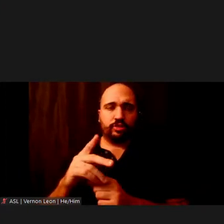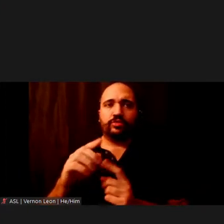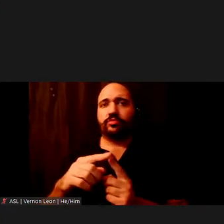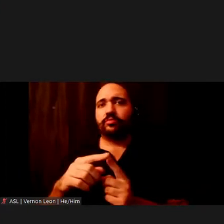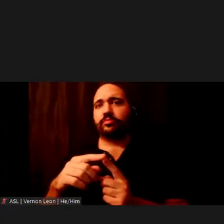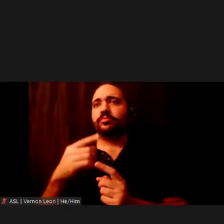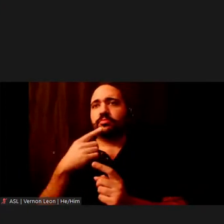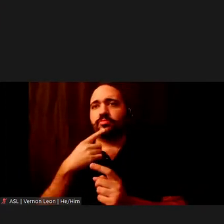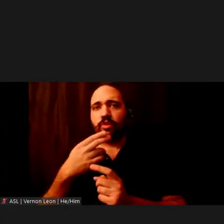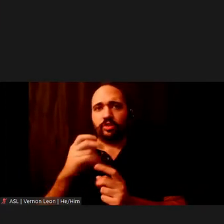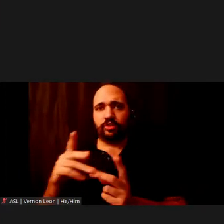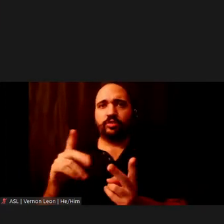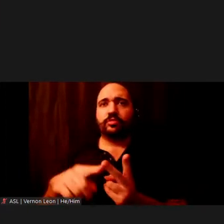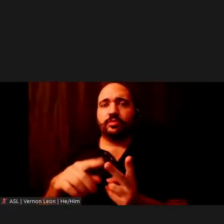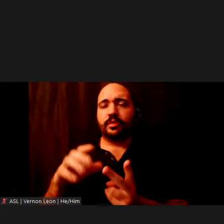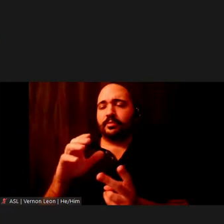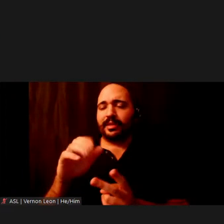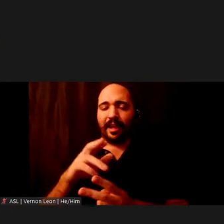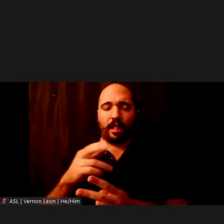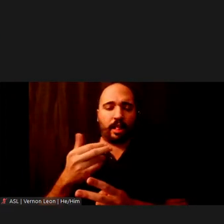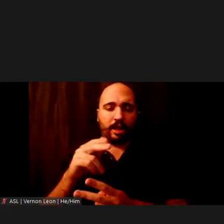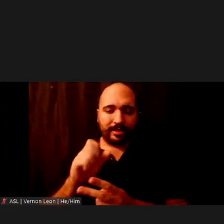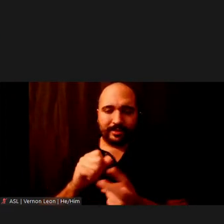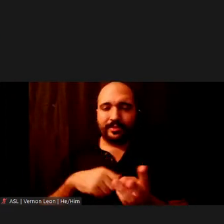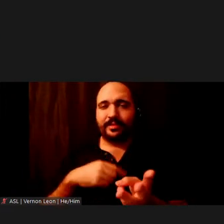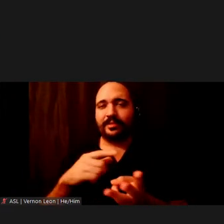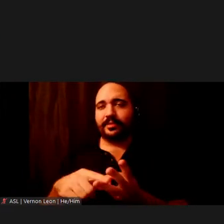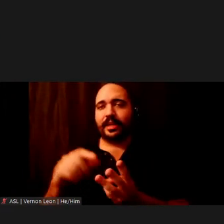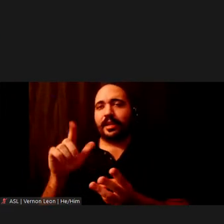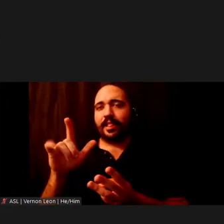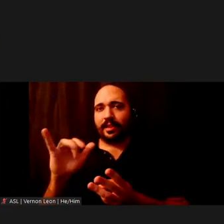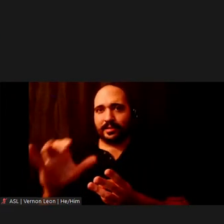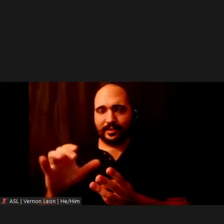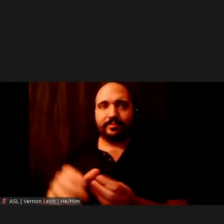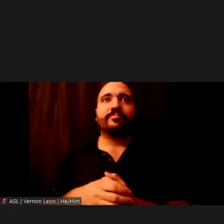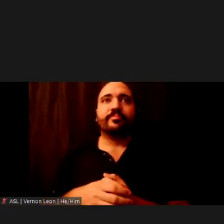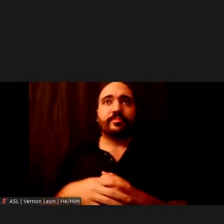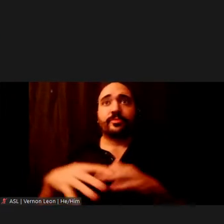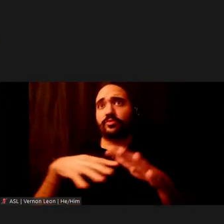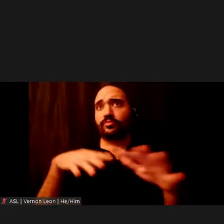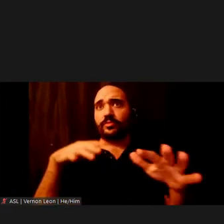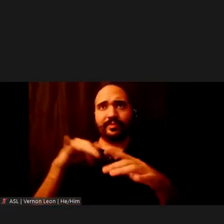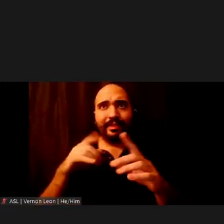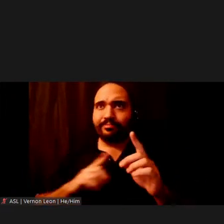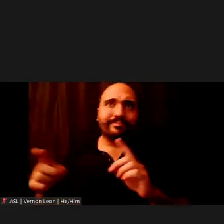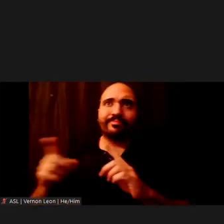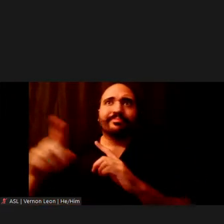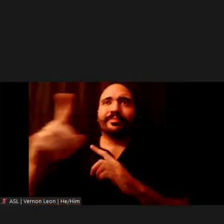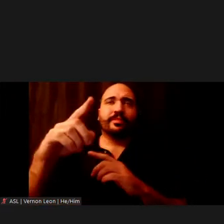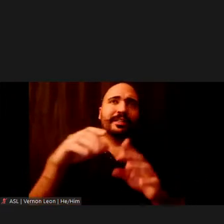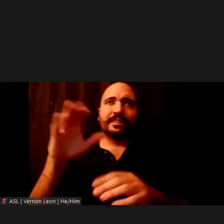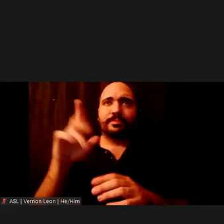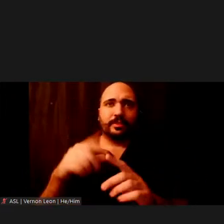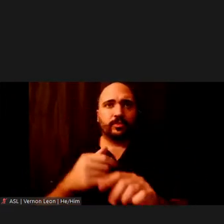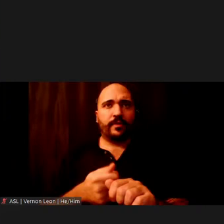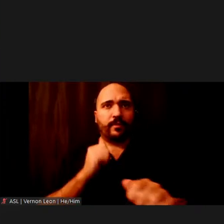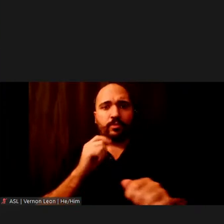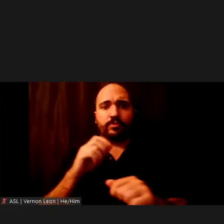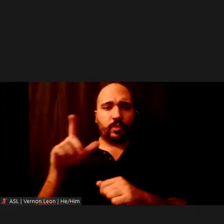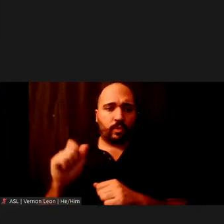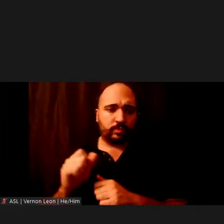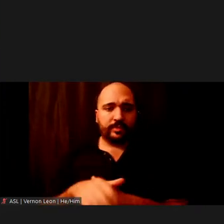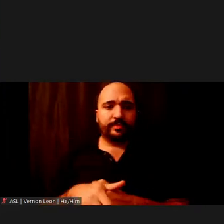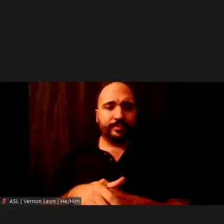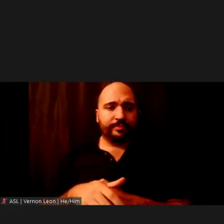justice populations are located. In terms of traffic that diverts around the Manhattan Central Business District to avoid tolls, some drivers